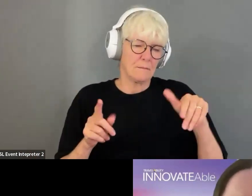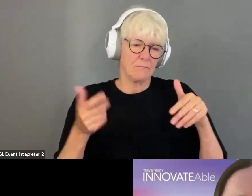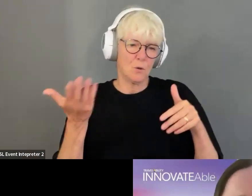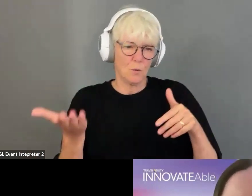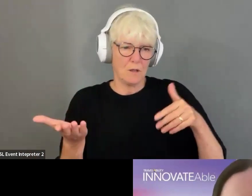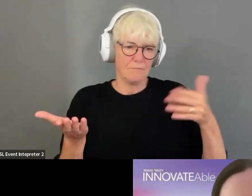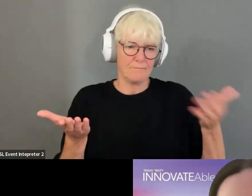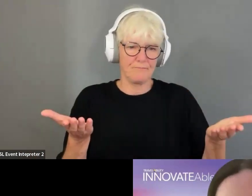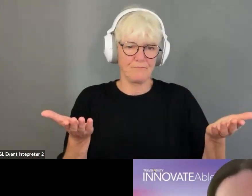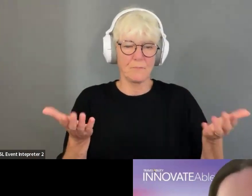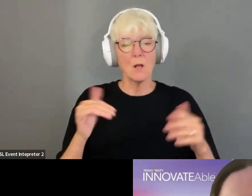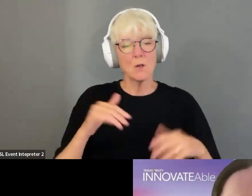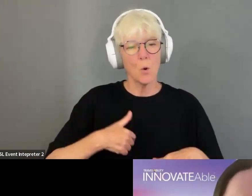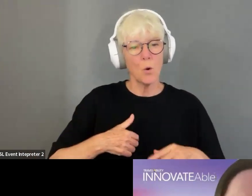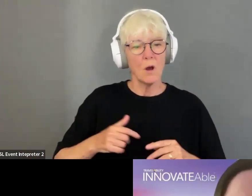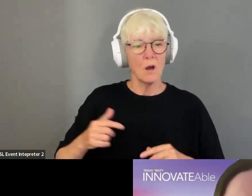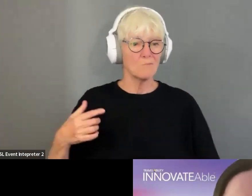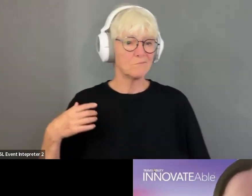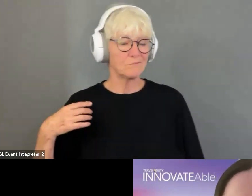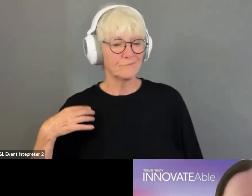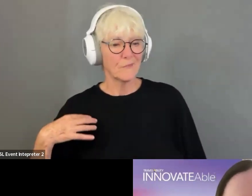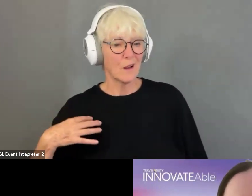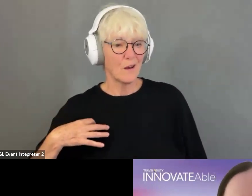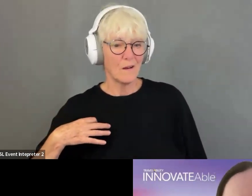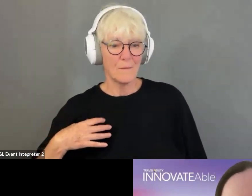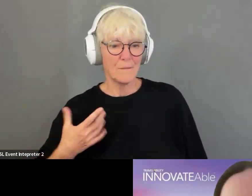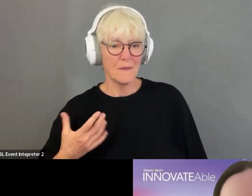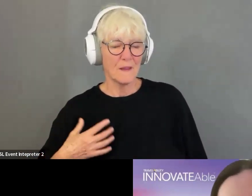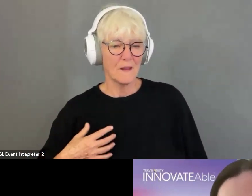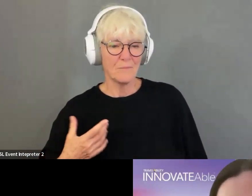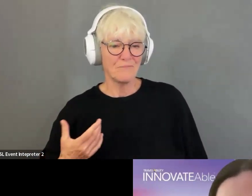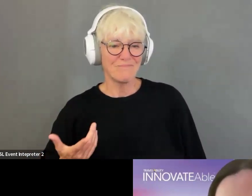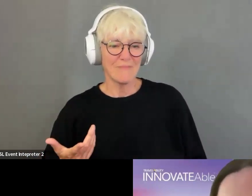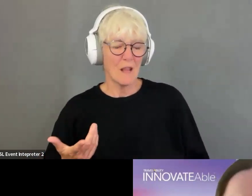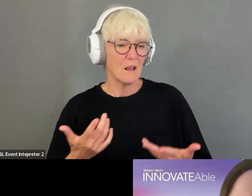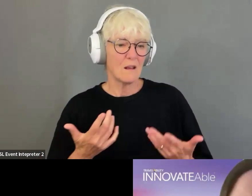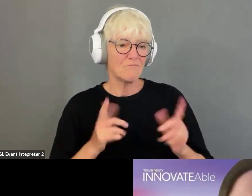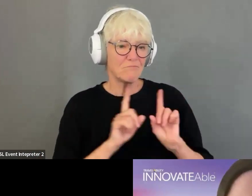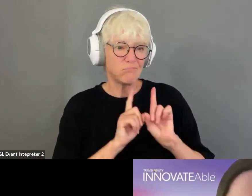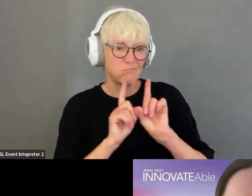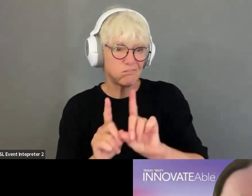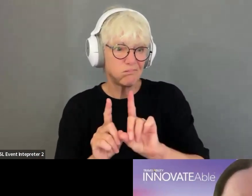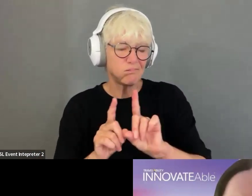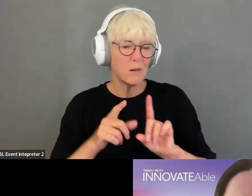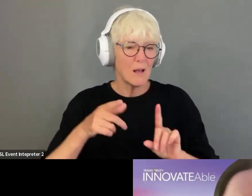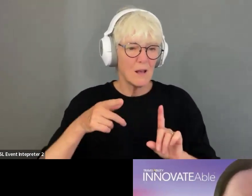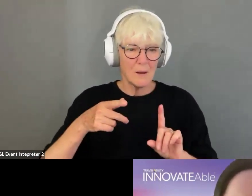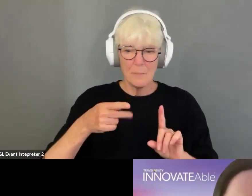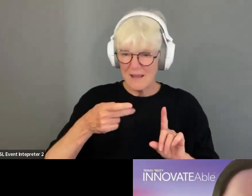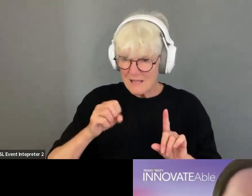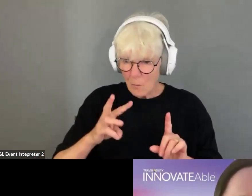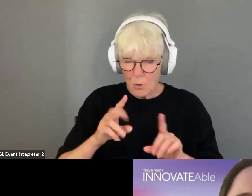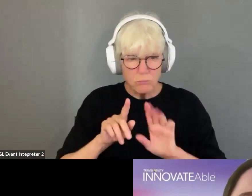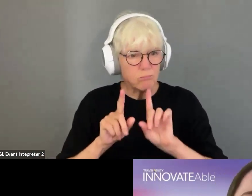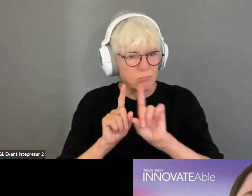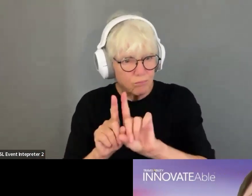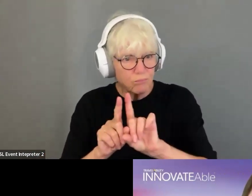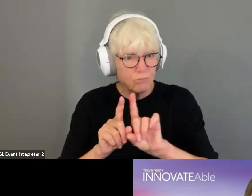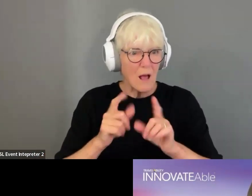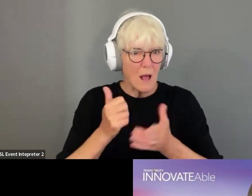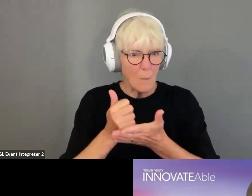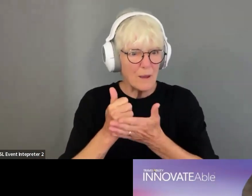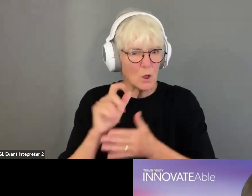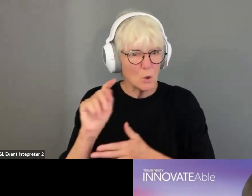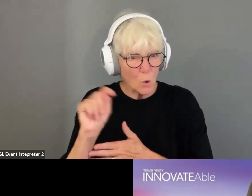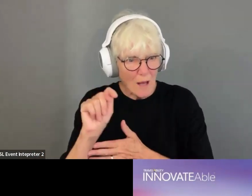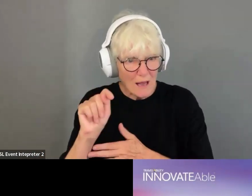between going and helping someone with like a complex, um, almost like medical equipment intervention style of toileting versus